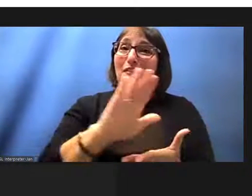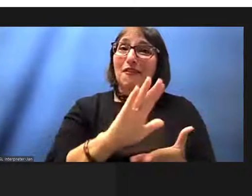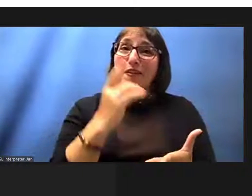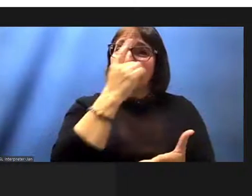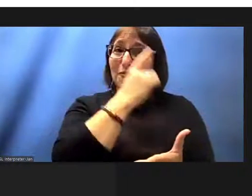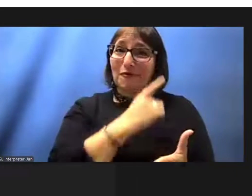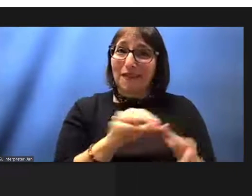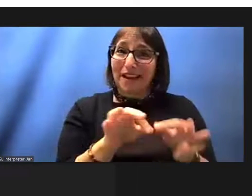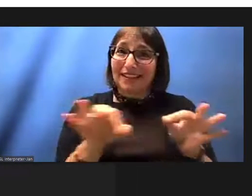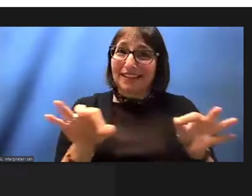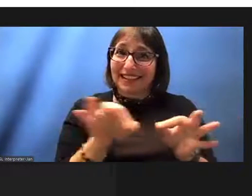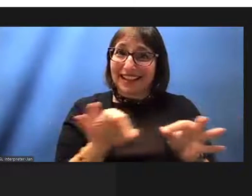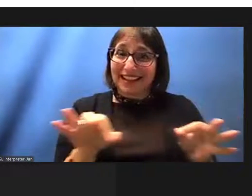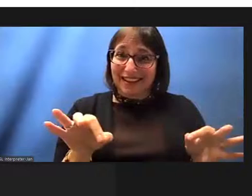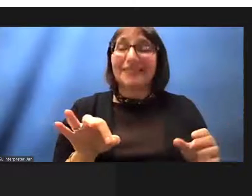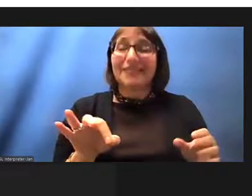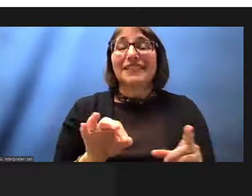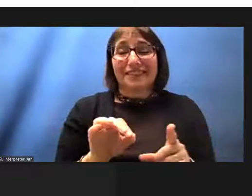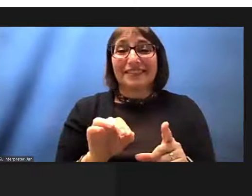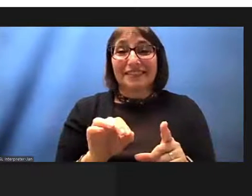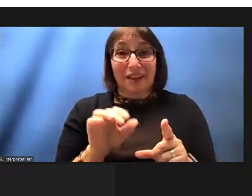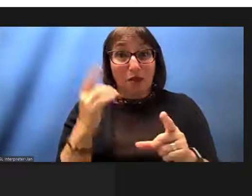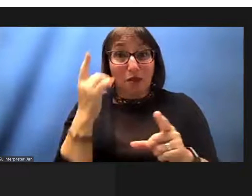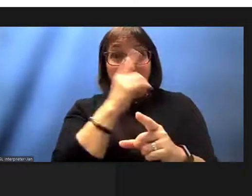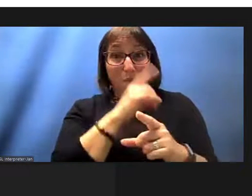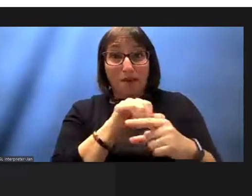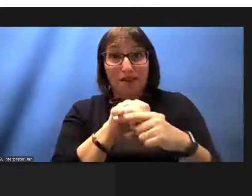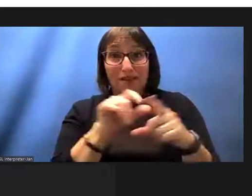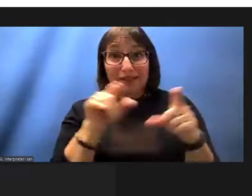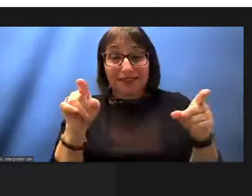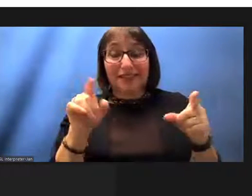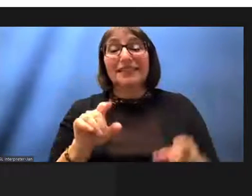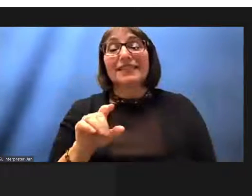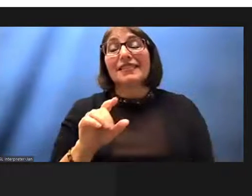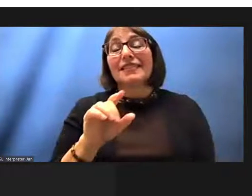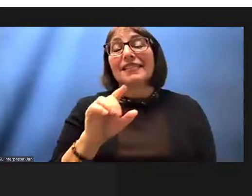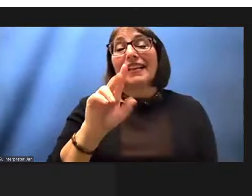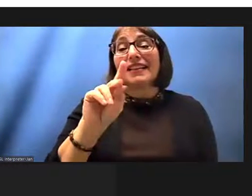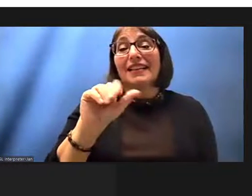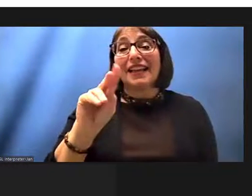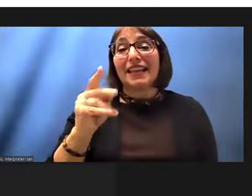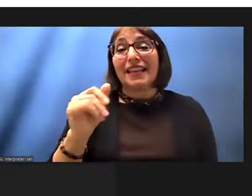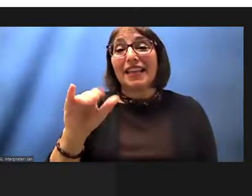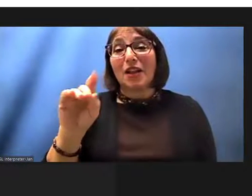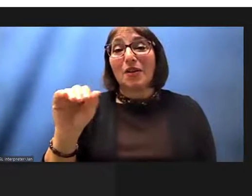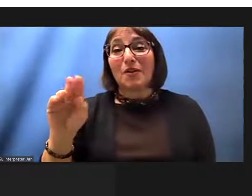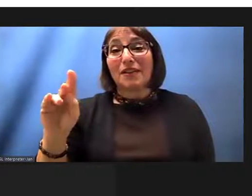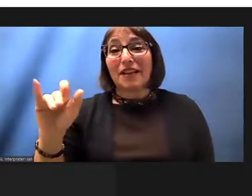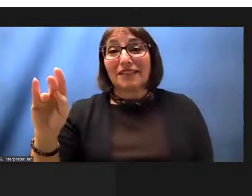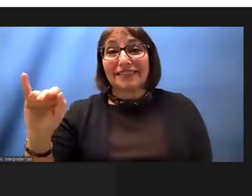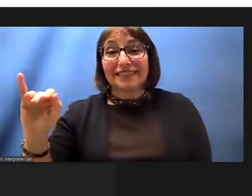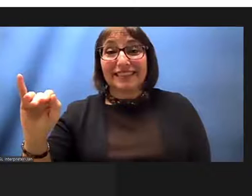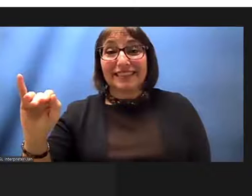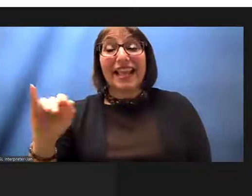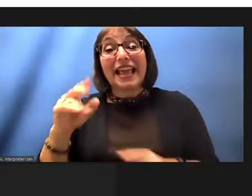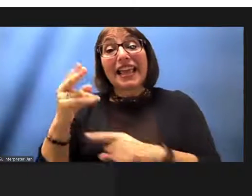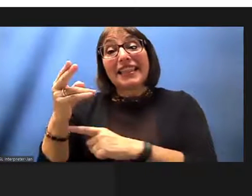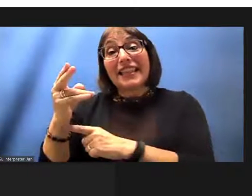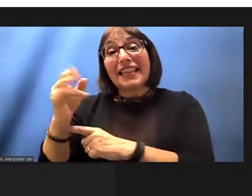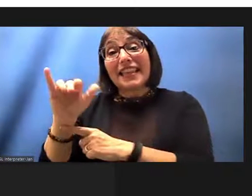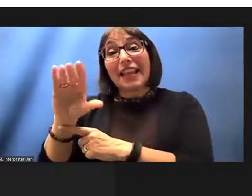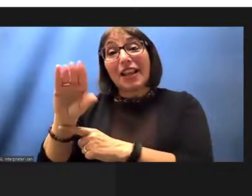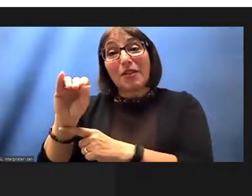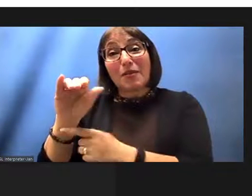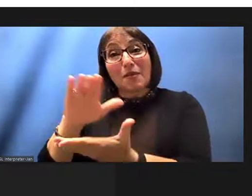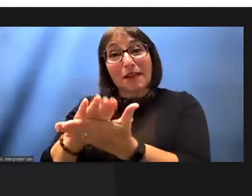the name the hawaiian name of our hawaiian language college at the hilo campus of the university of hawaii